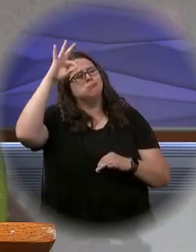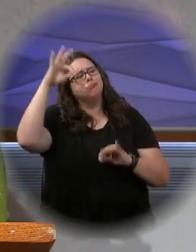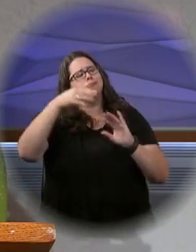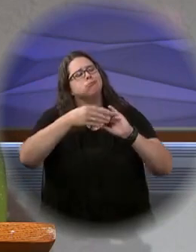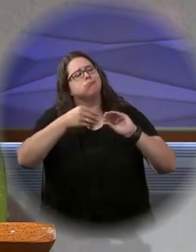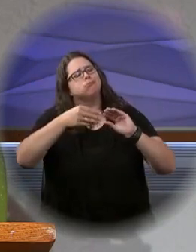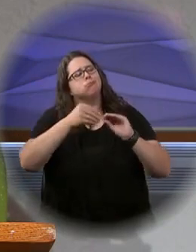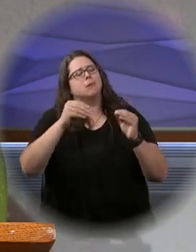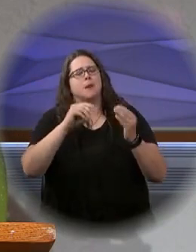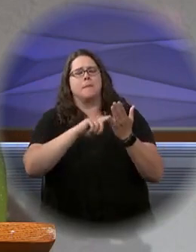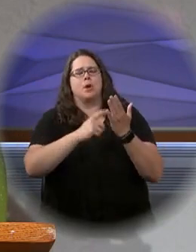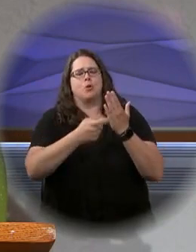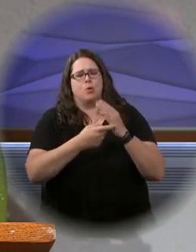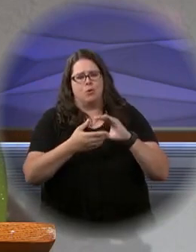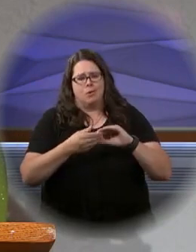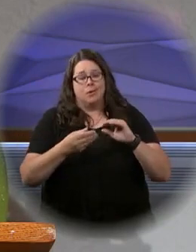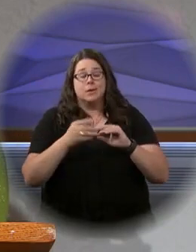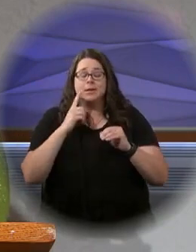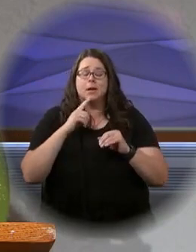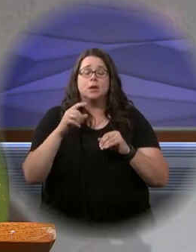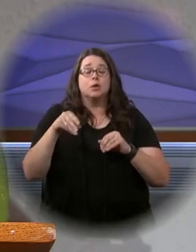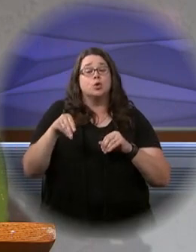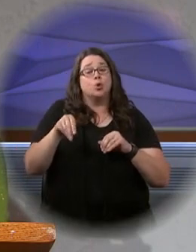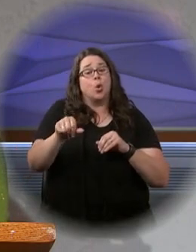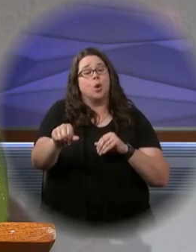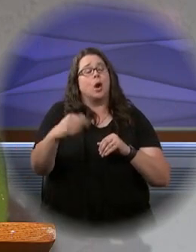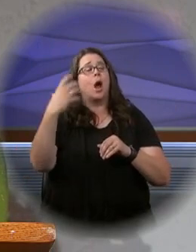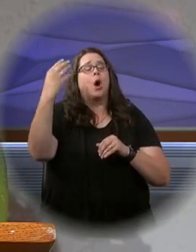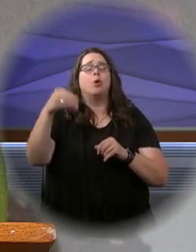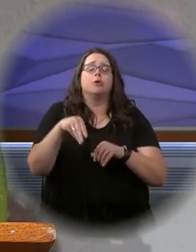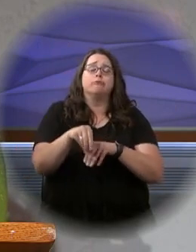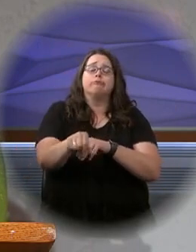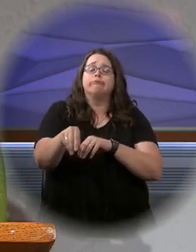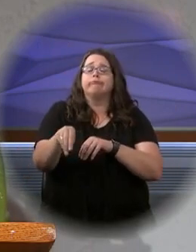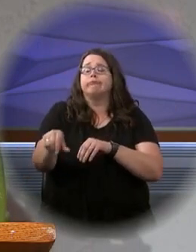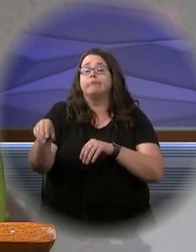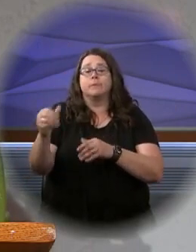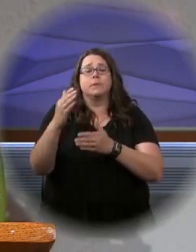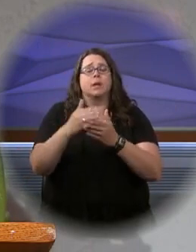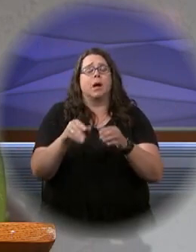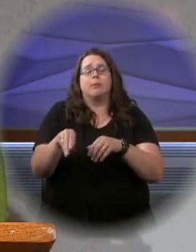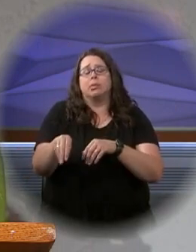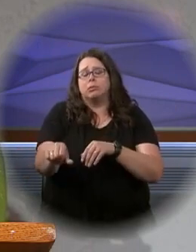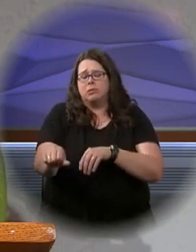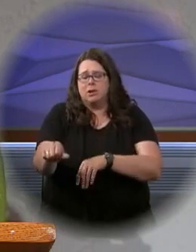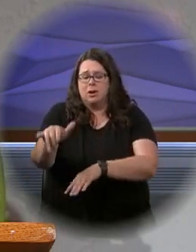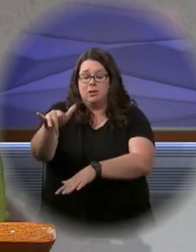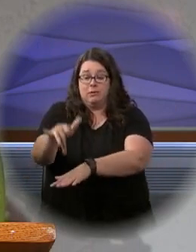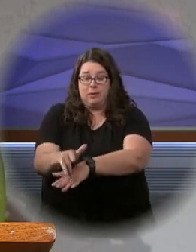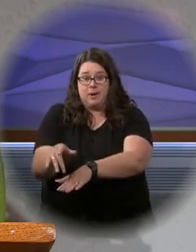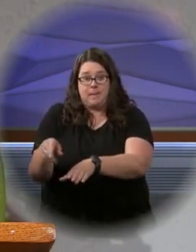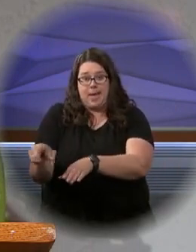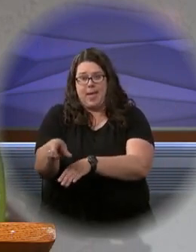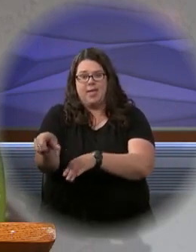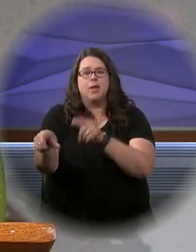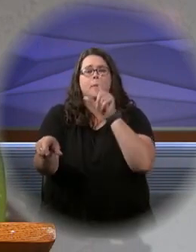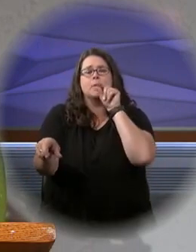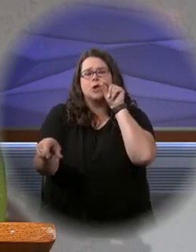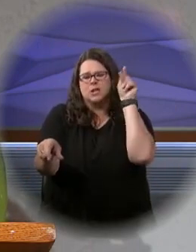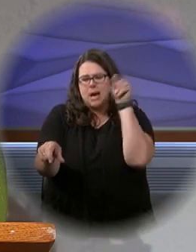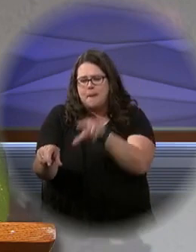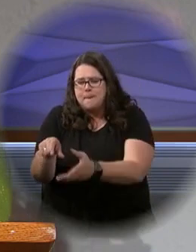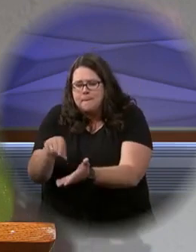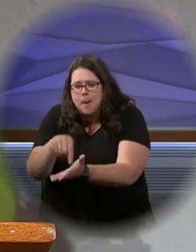A sower went out to sow. And as he sowed, some seed fell on the path, and birds came and ate it up.